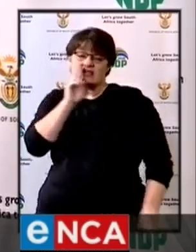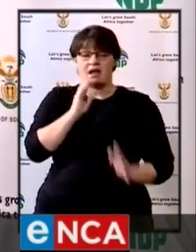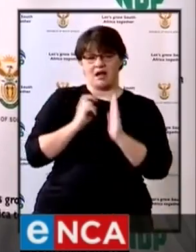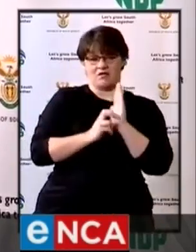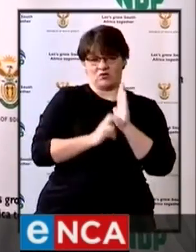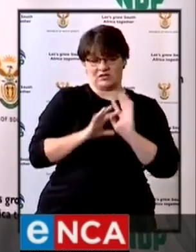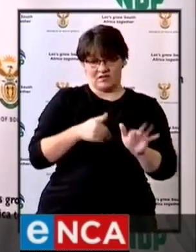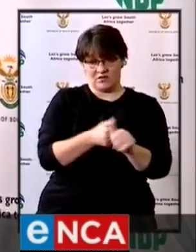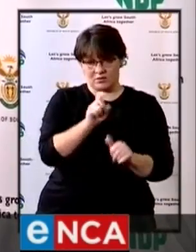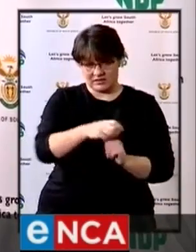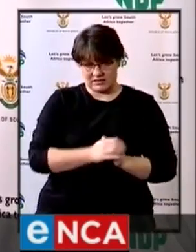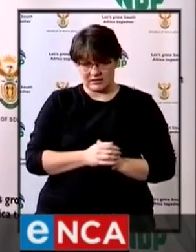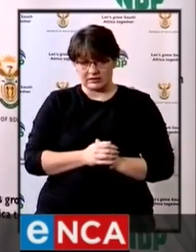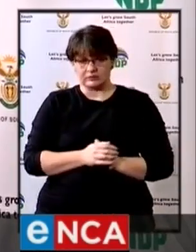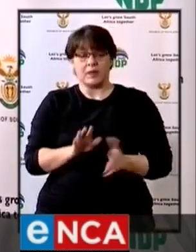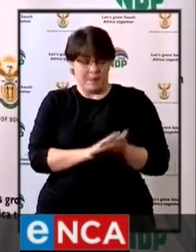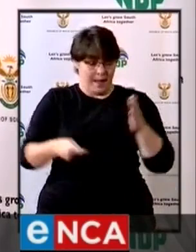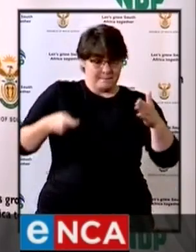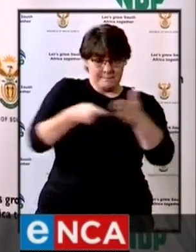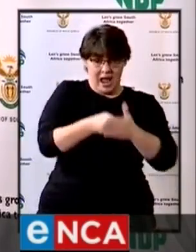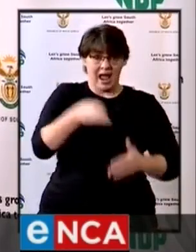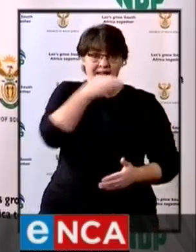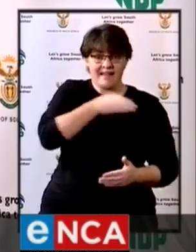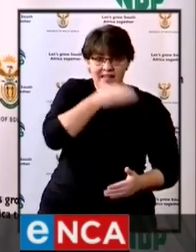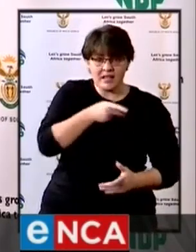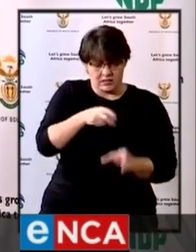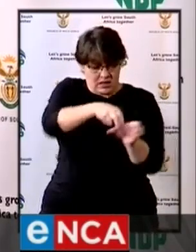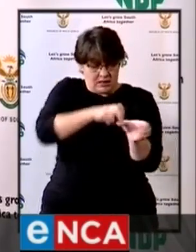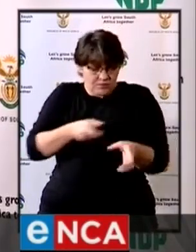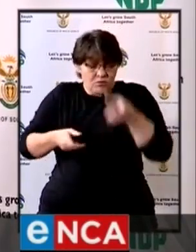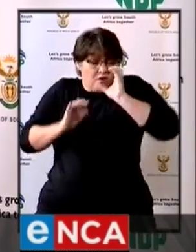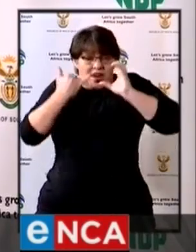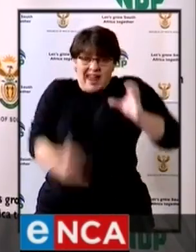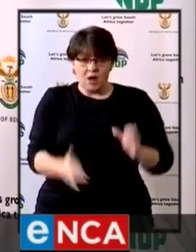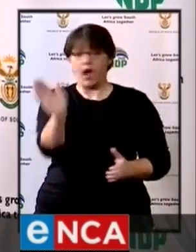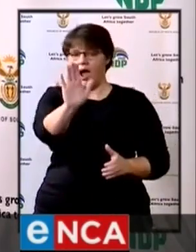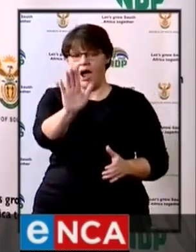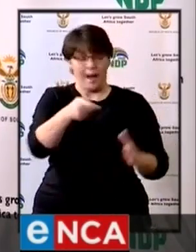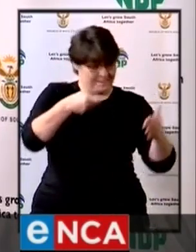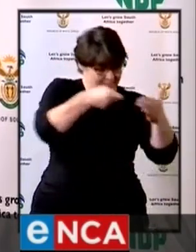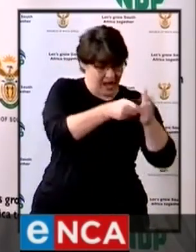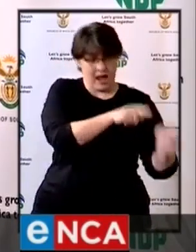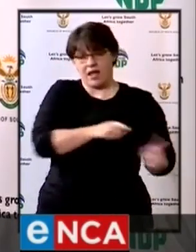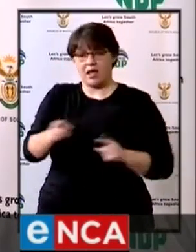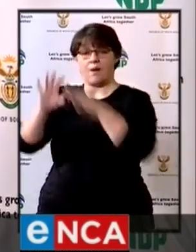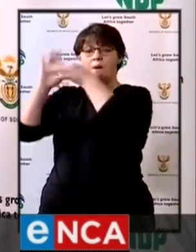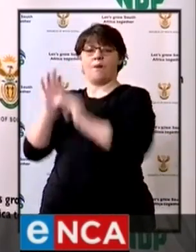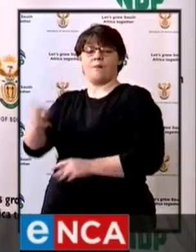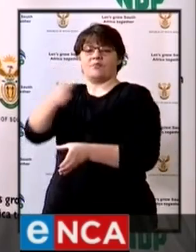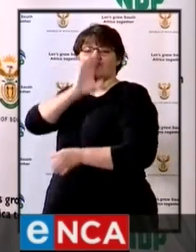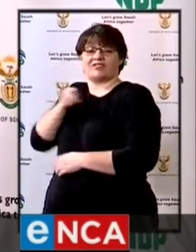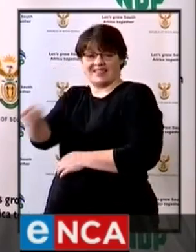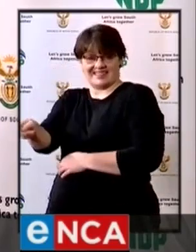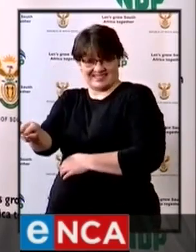-site consumption of liquor is not permitted. It's restricted. There are certain restrictions on